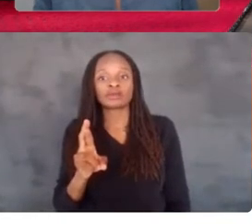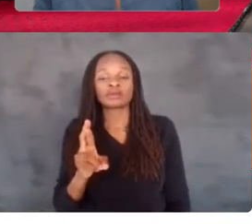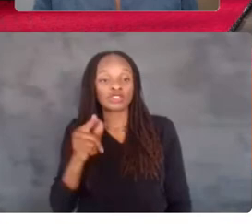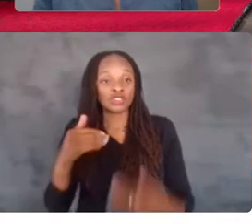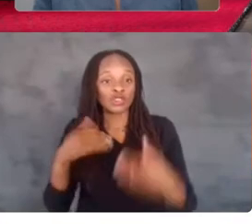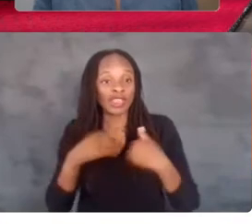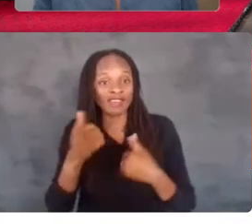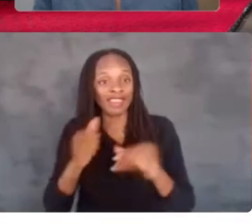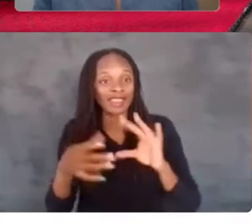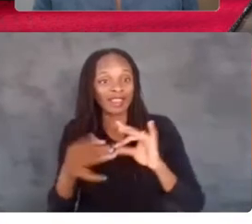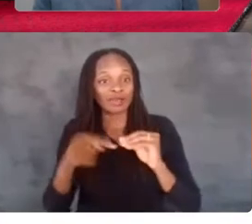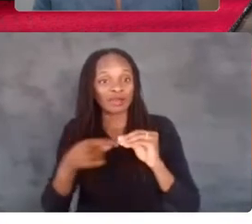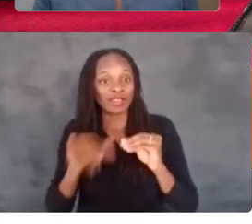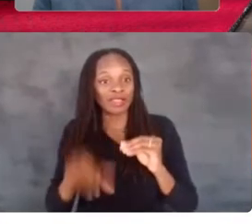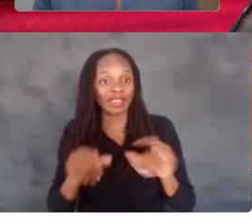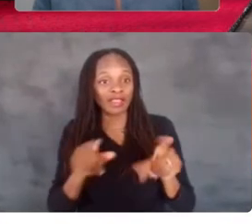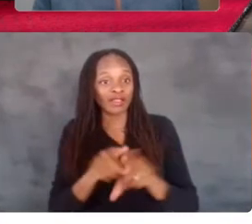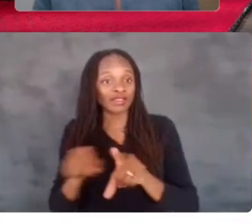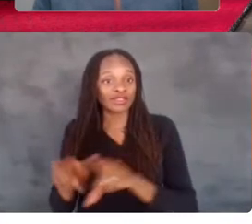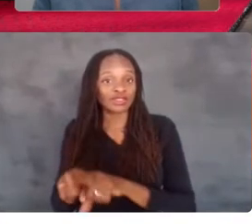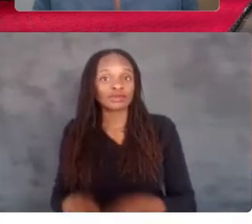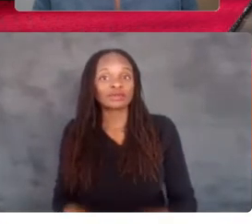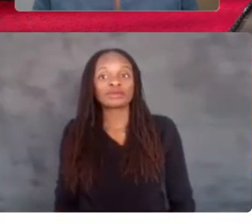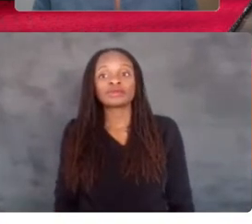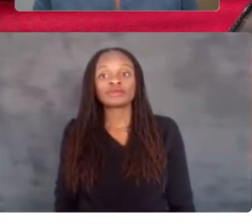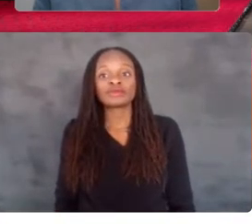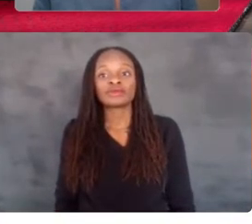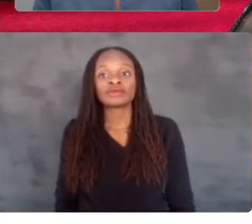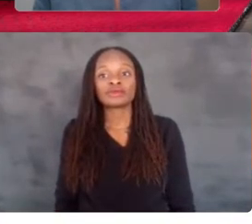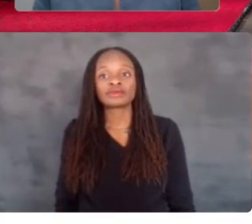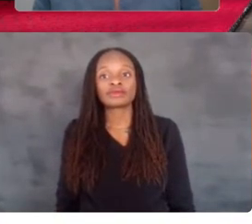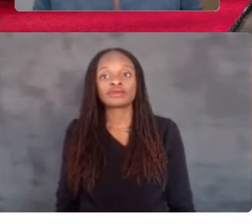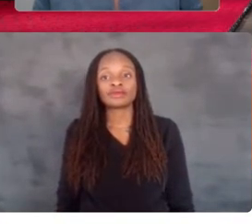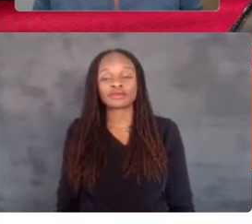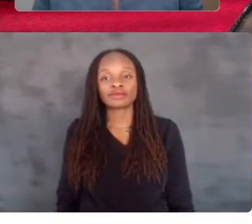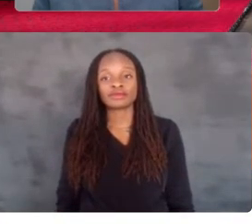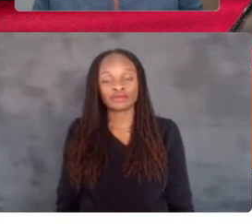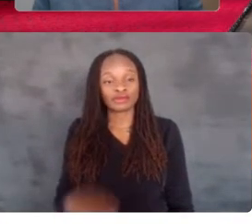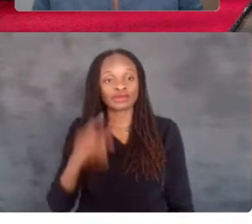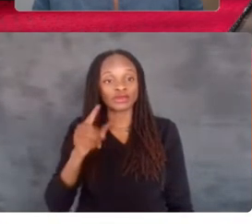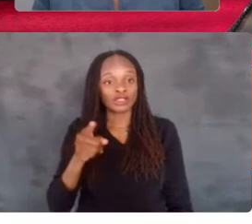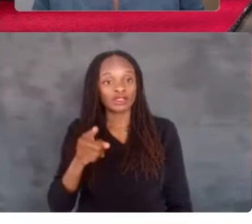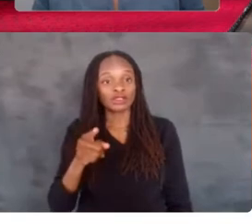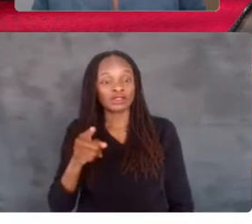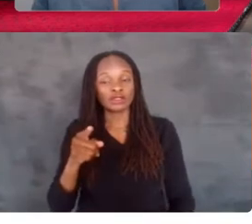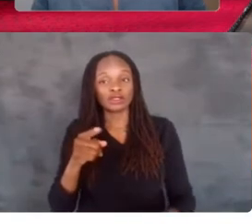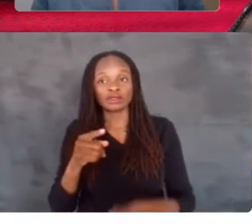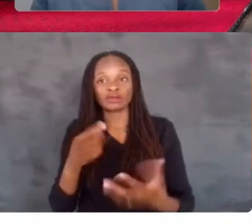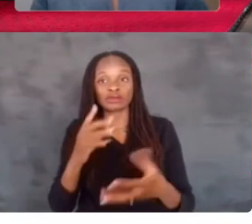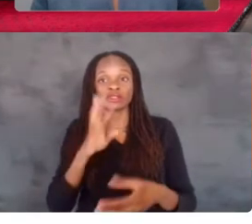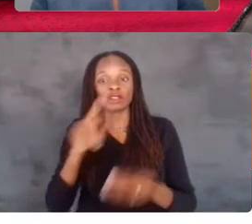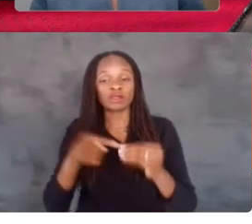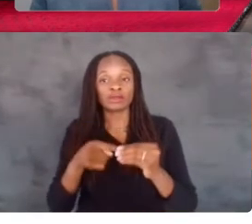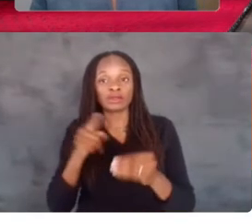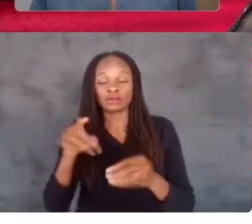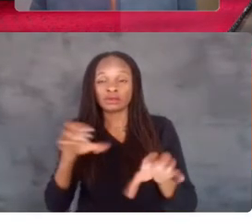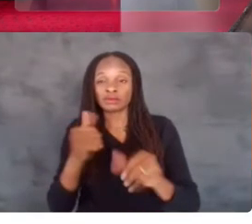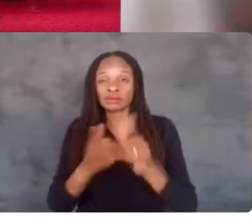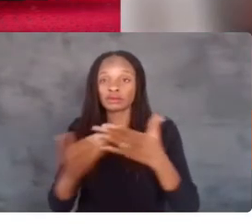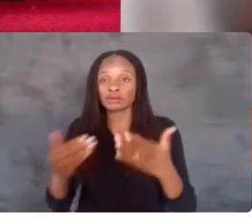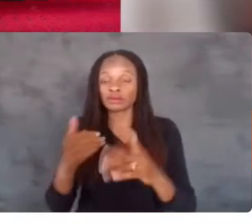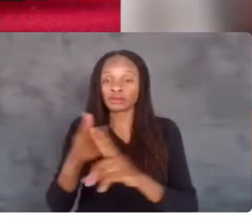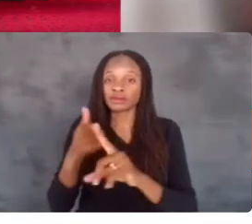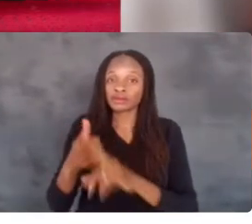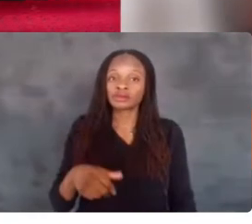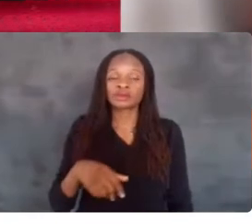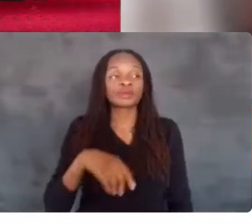any comment on that as well? Because, you know, you have talked about you doing everything on your own. Yes.